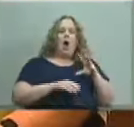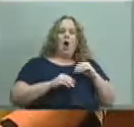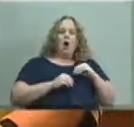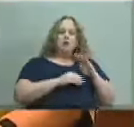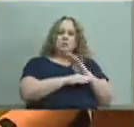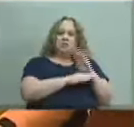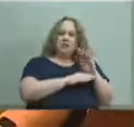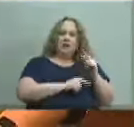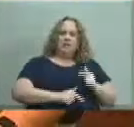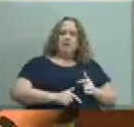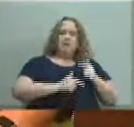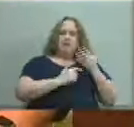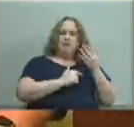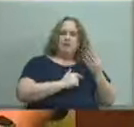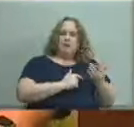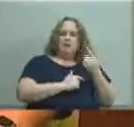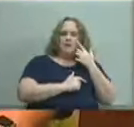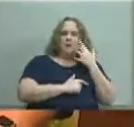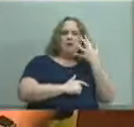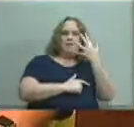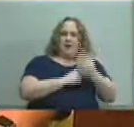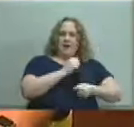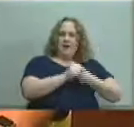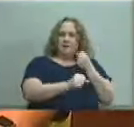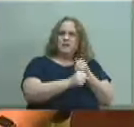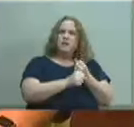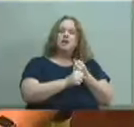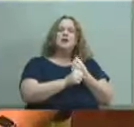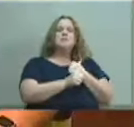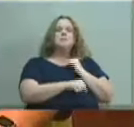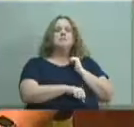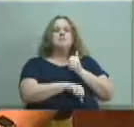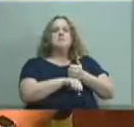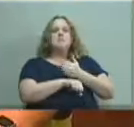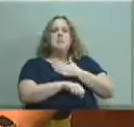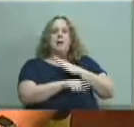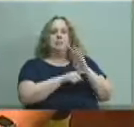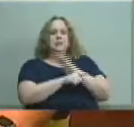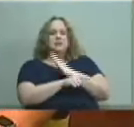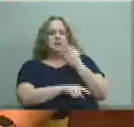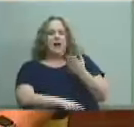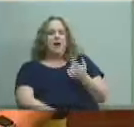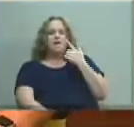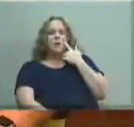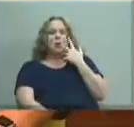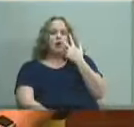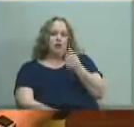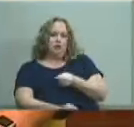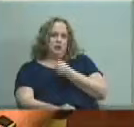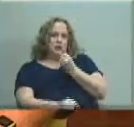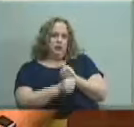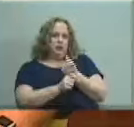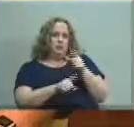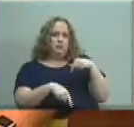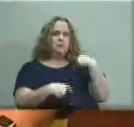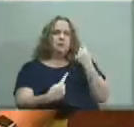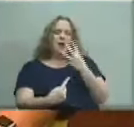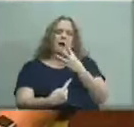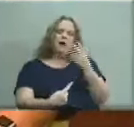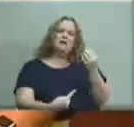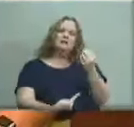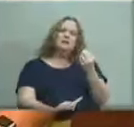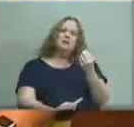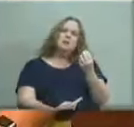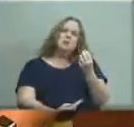for five years I've had my business there for three years and the thing that I want to